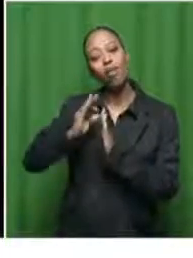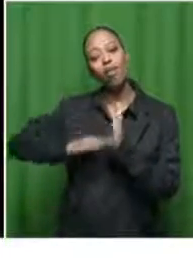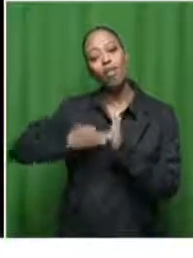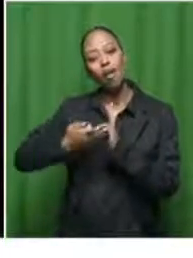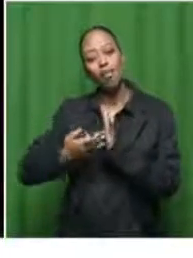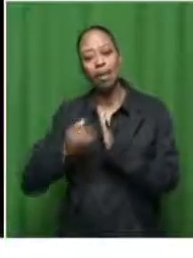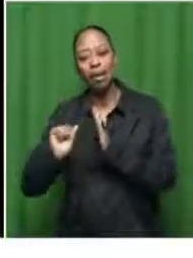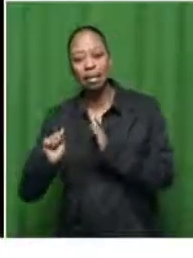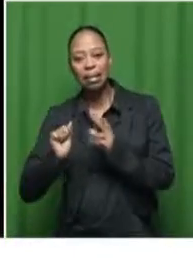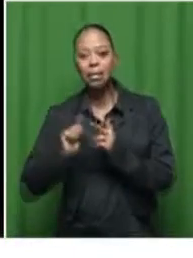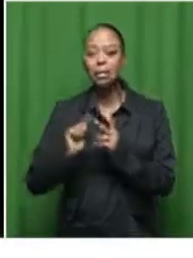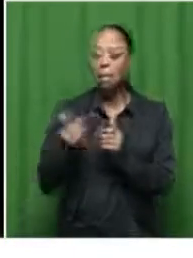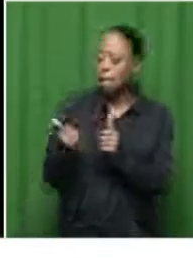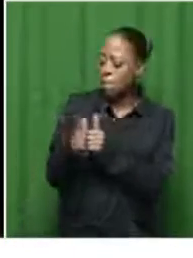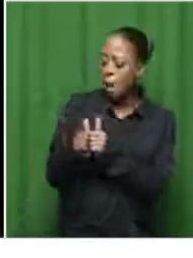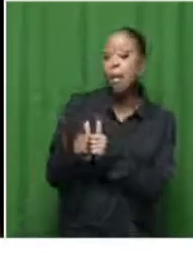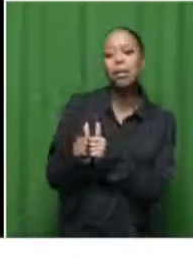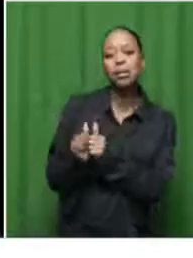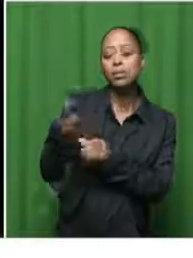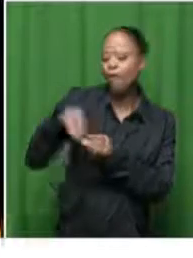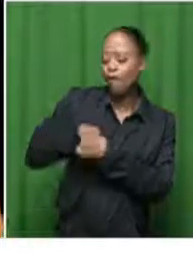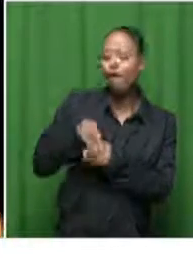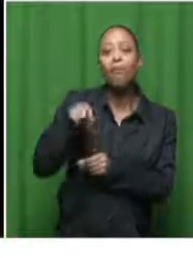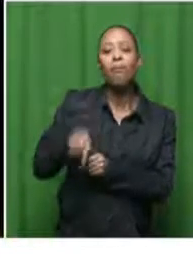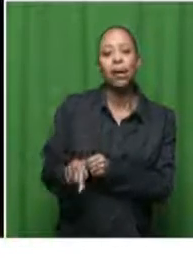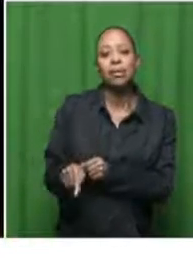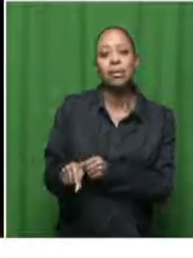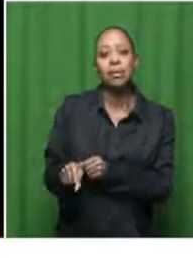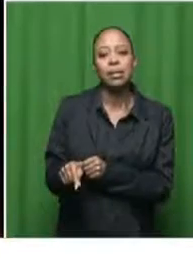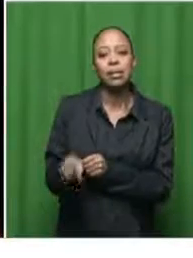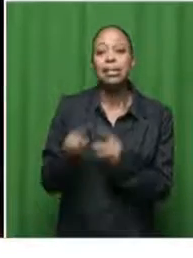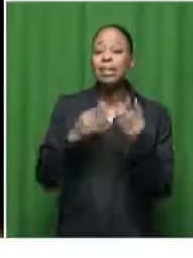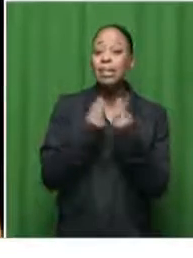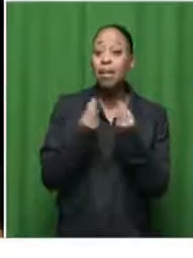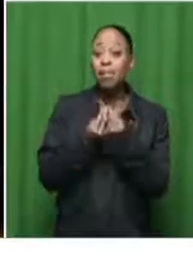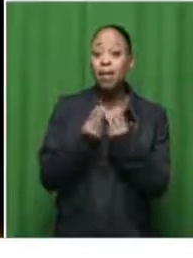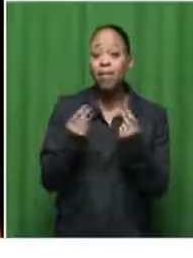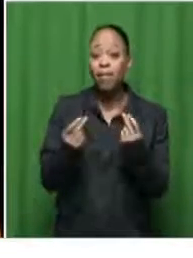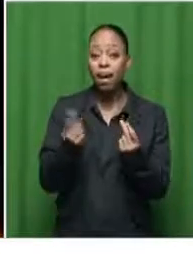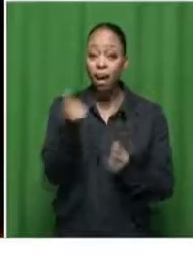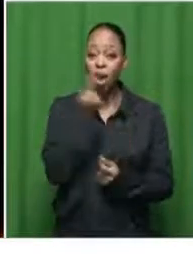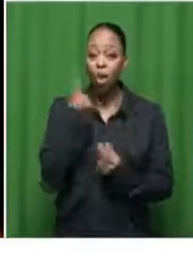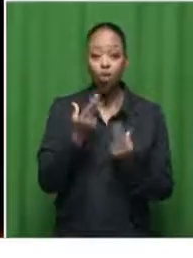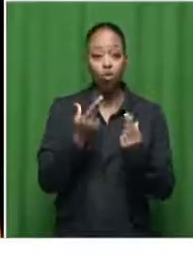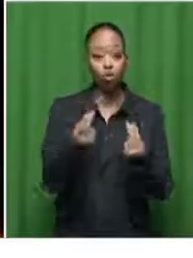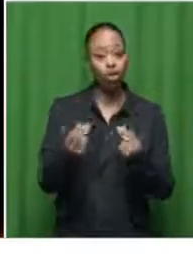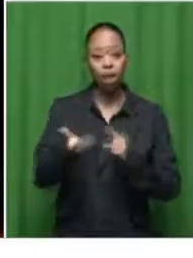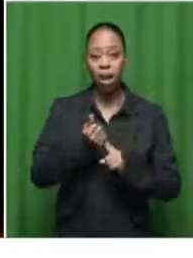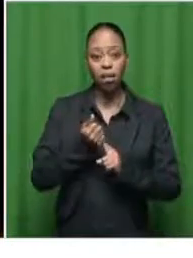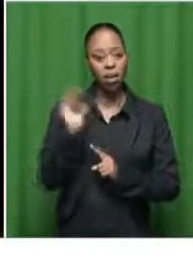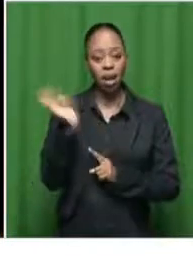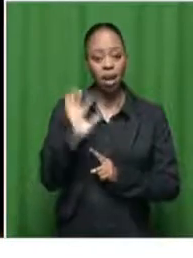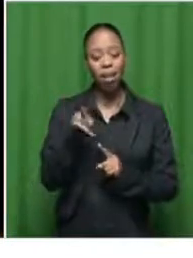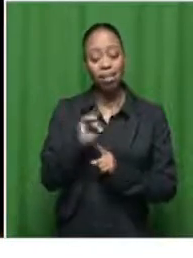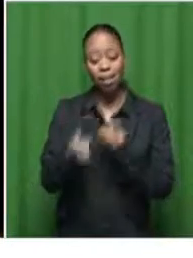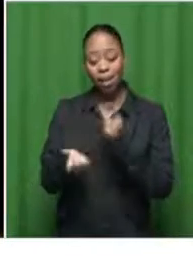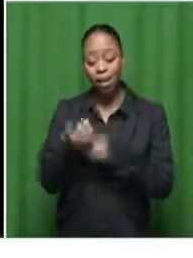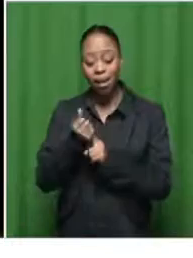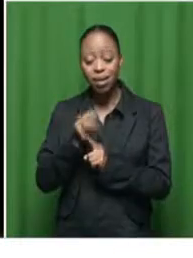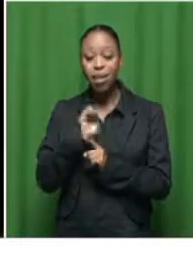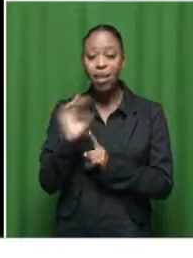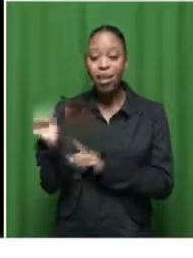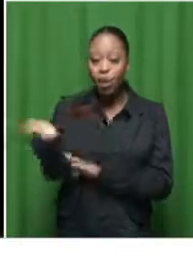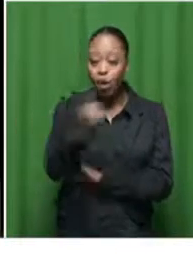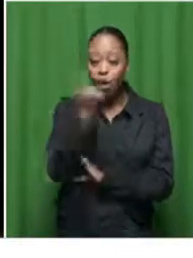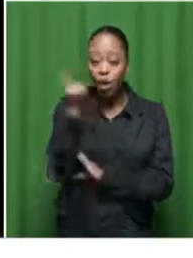and we need partners to come in and ship and this is not something that can be achieved alone and isolation this can only be achieved when we